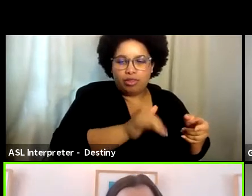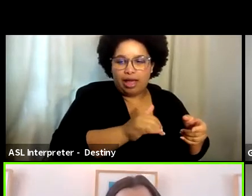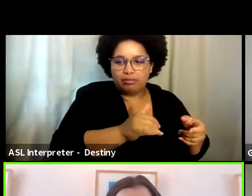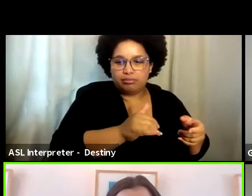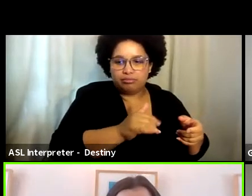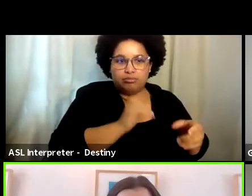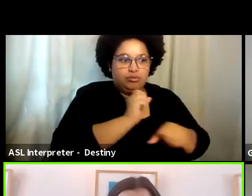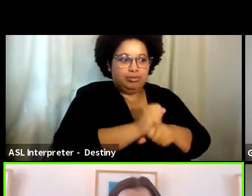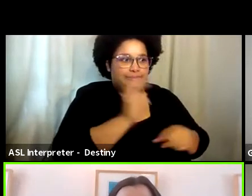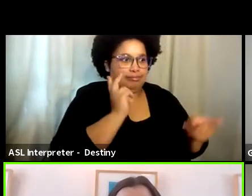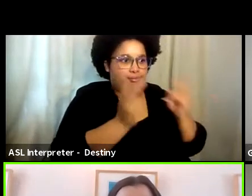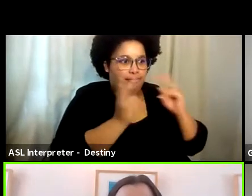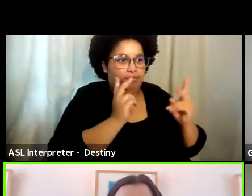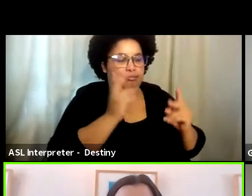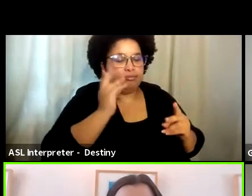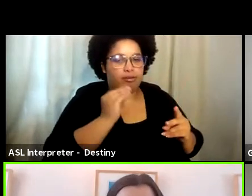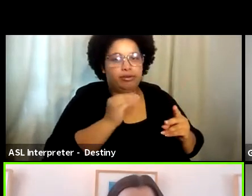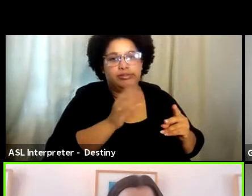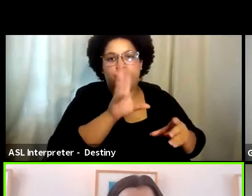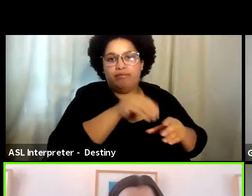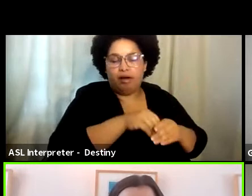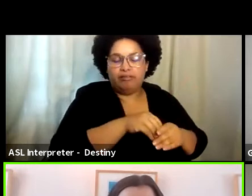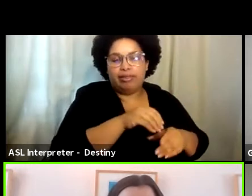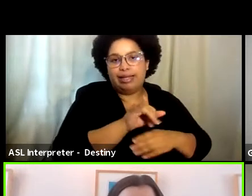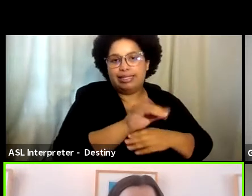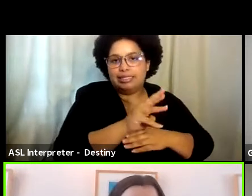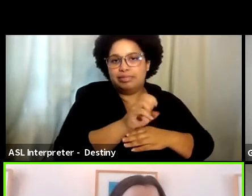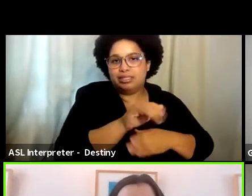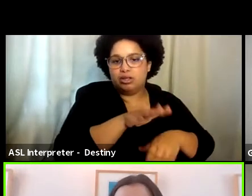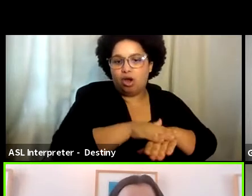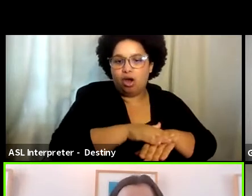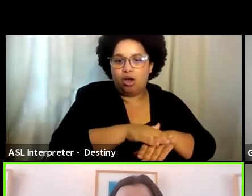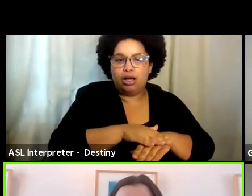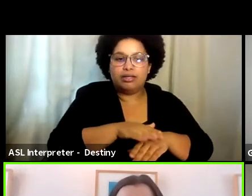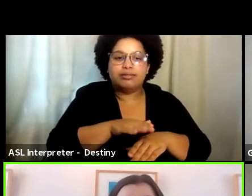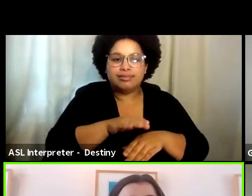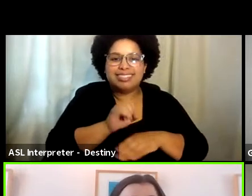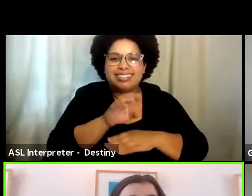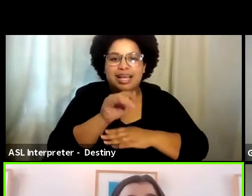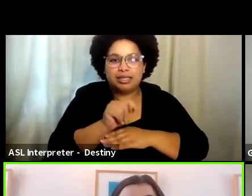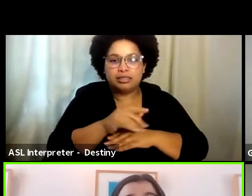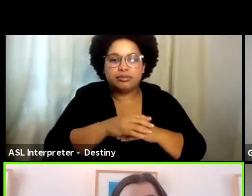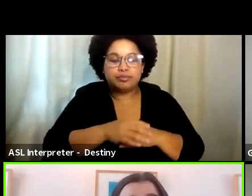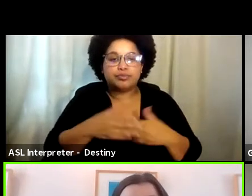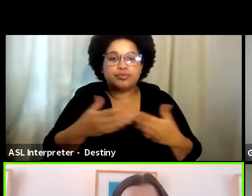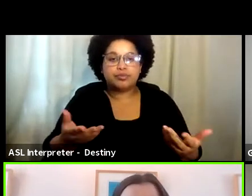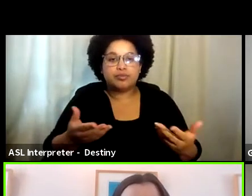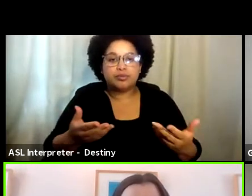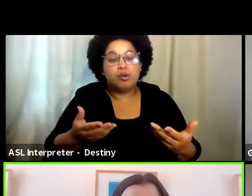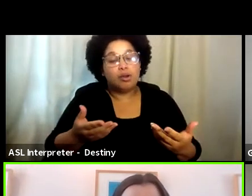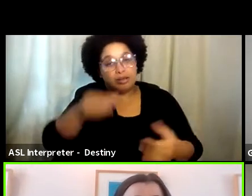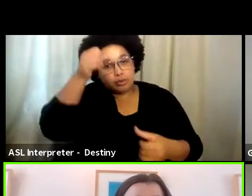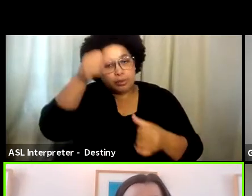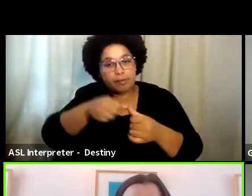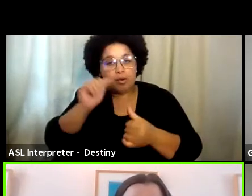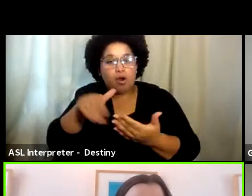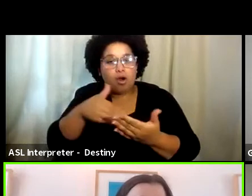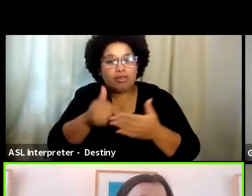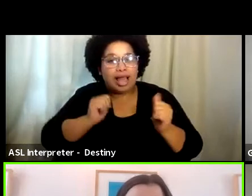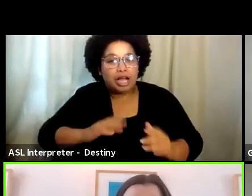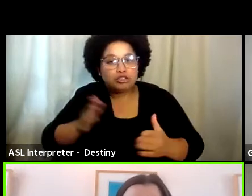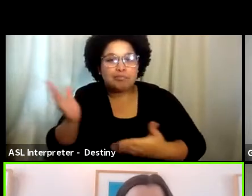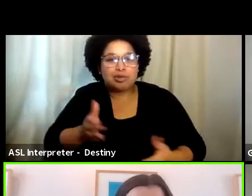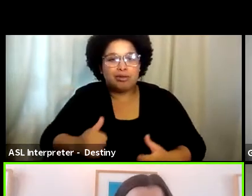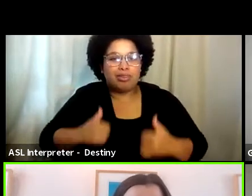I think that what we have to remember always is that every actor brings their life experience with them when they go to